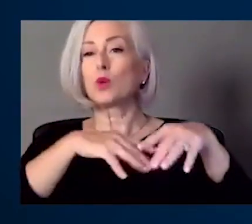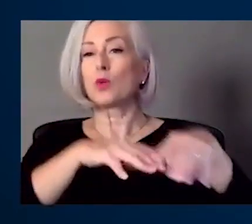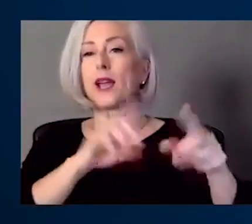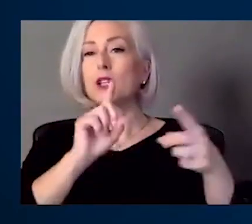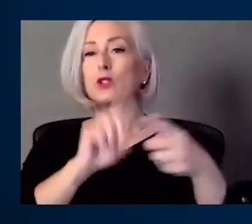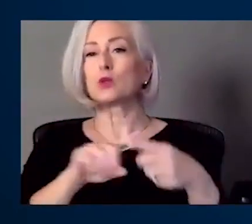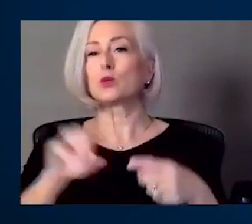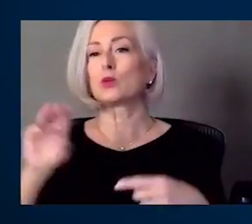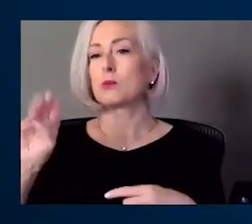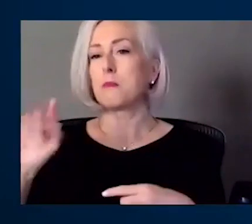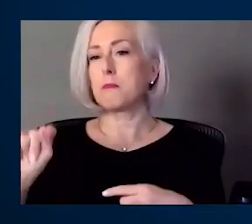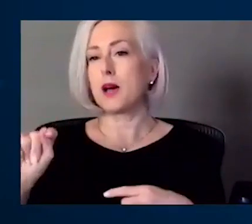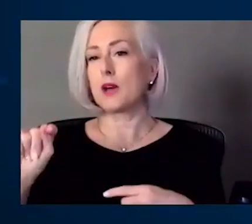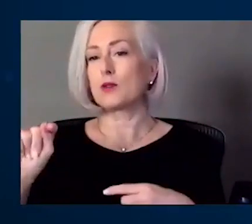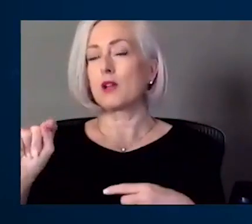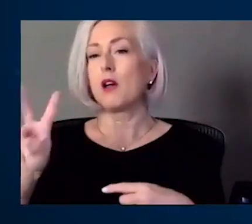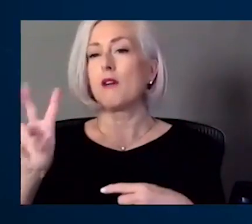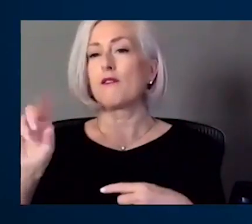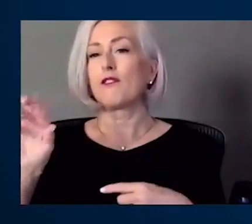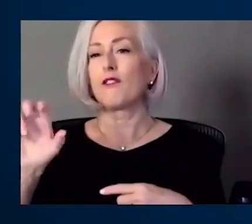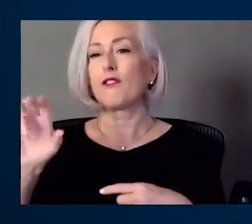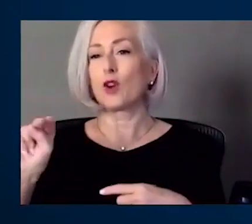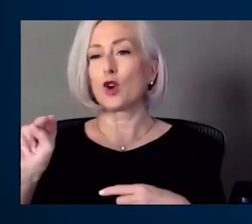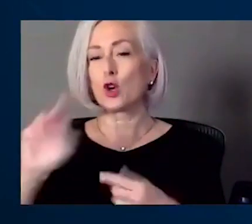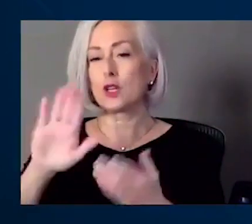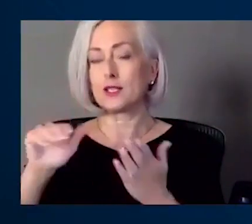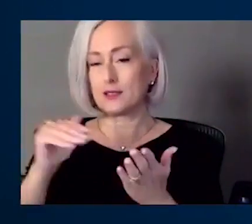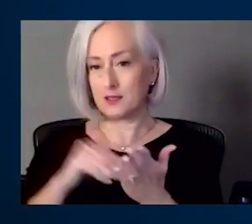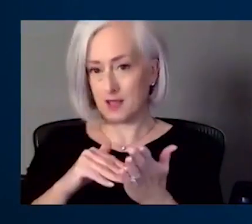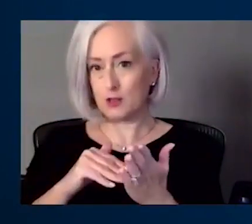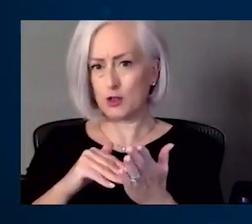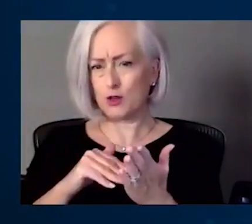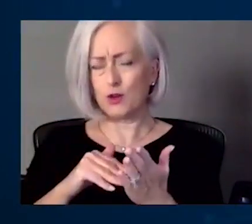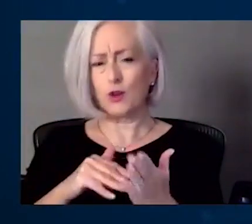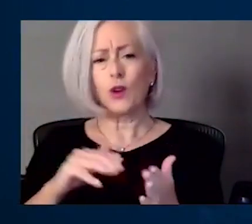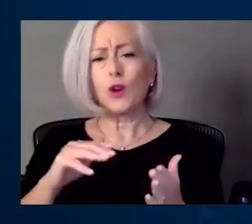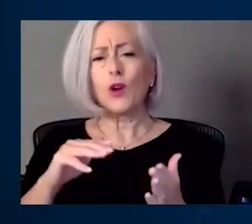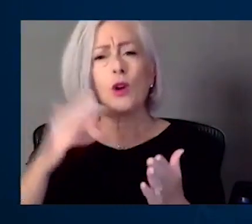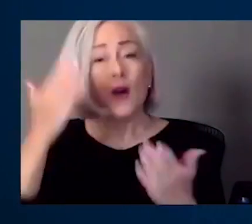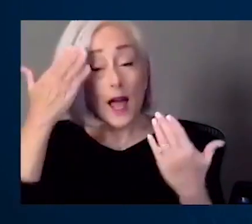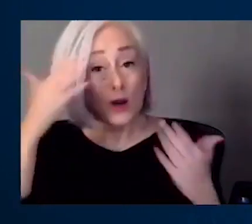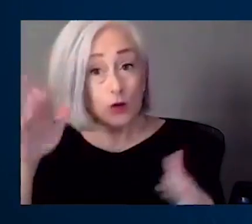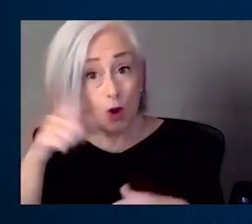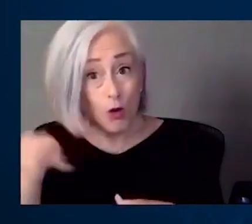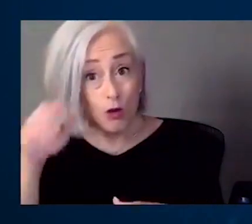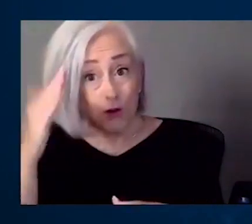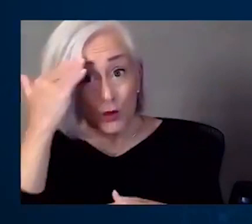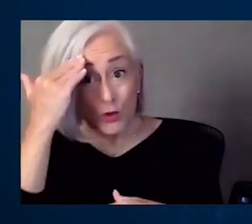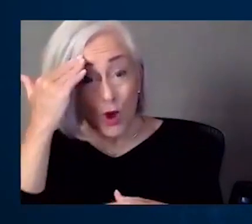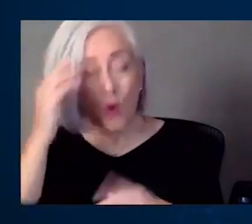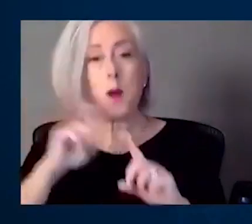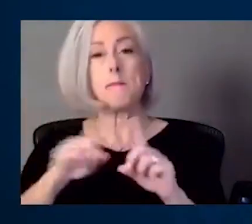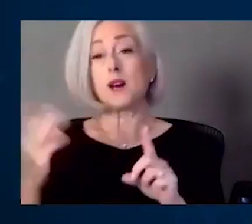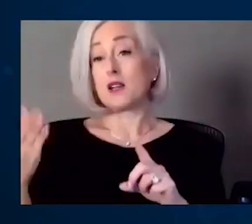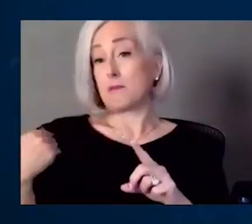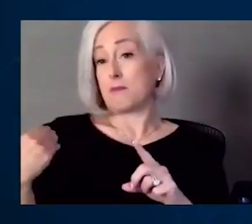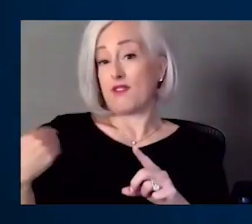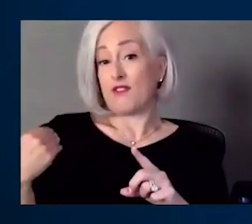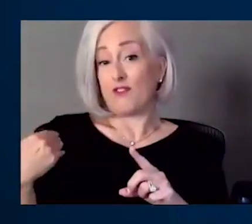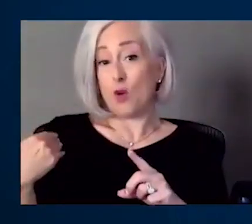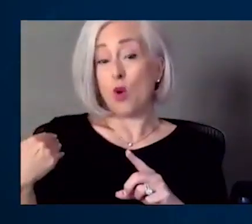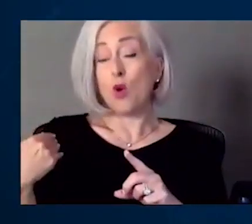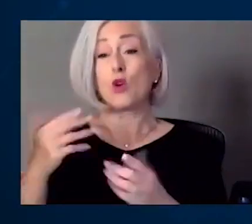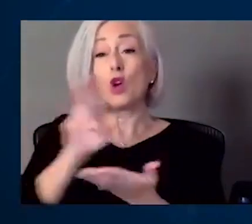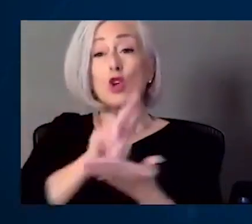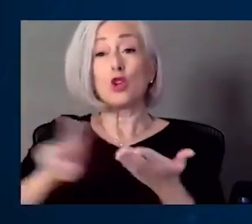Vernon Center, which actually is in the area. don't know if many of you know, but there literally used to be a university